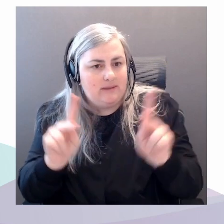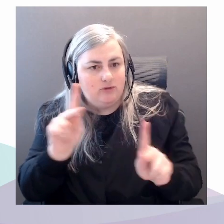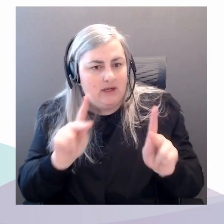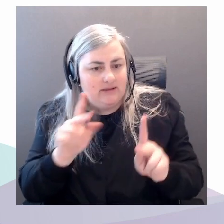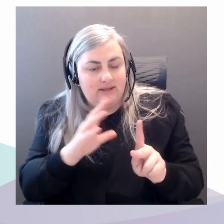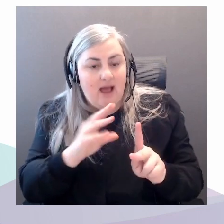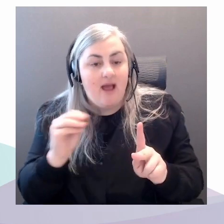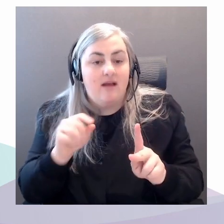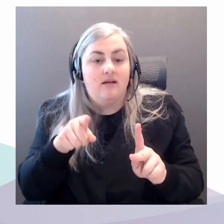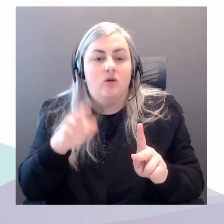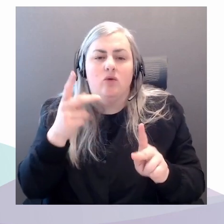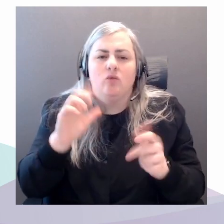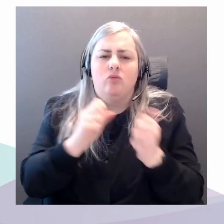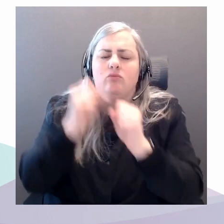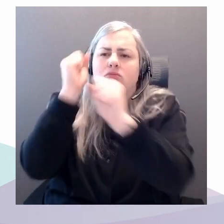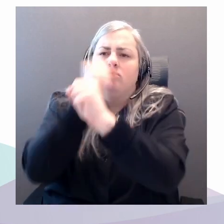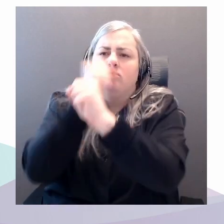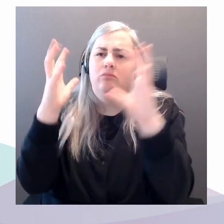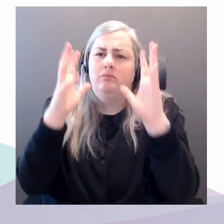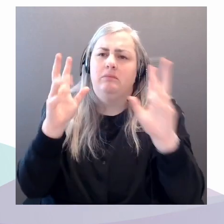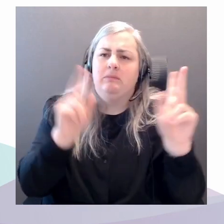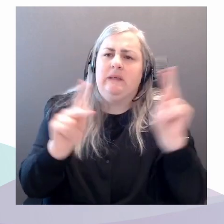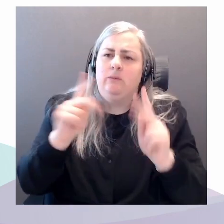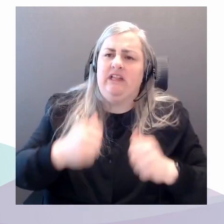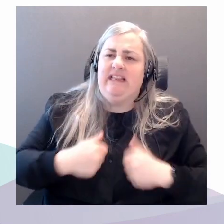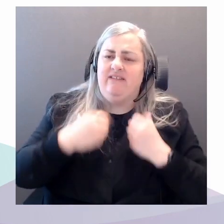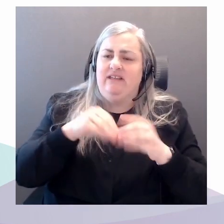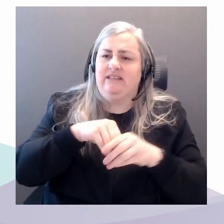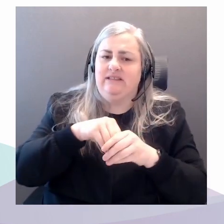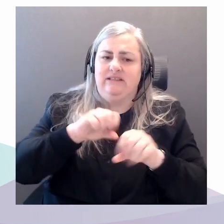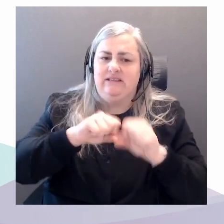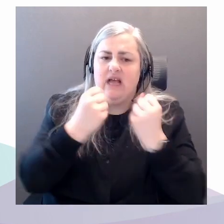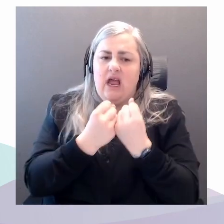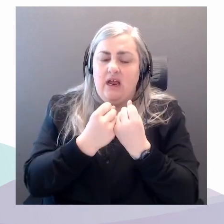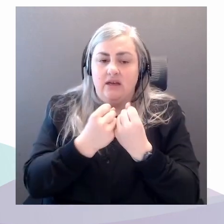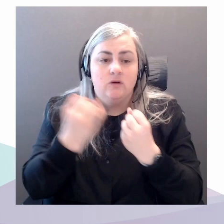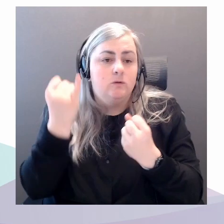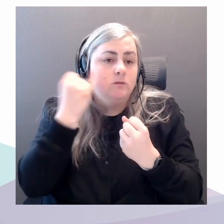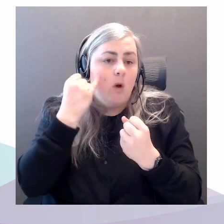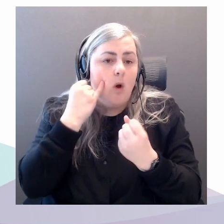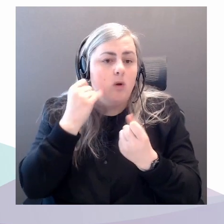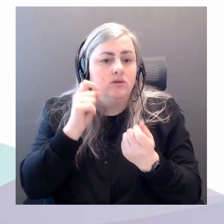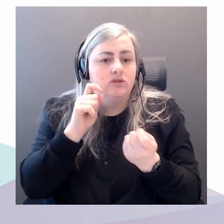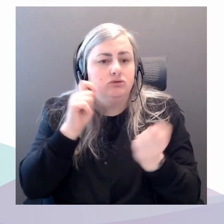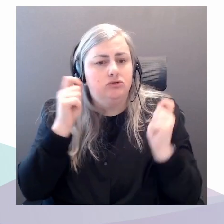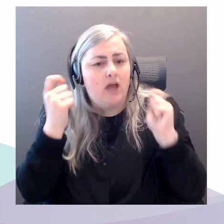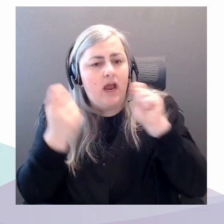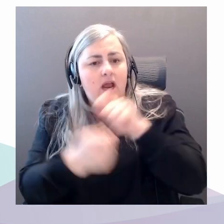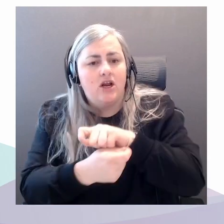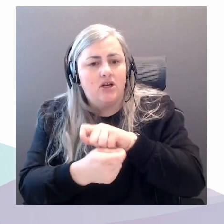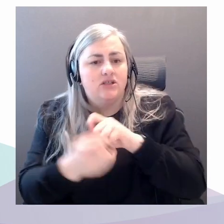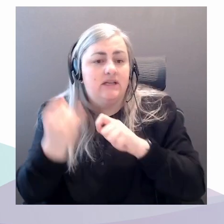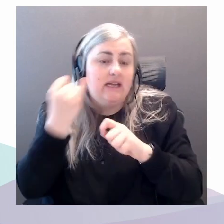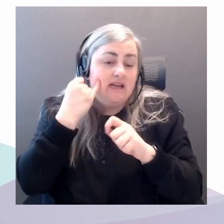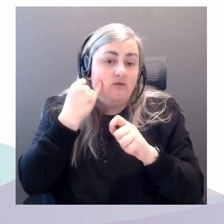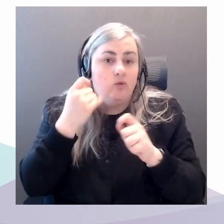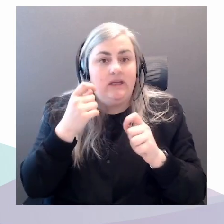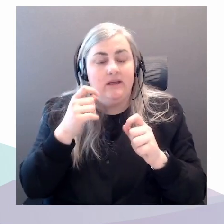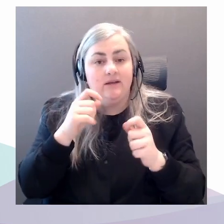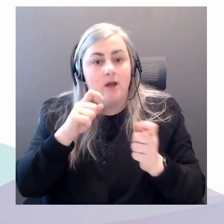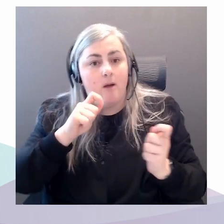these societies changing as we morph and transform into, hopefully, a post